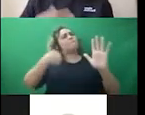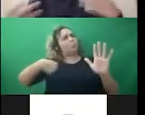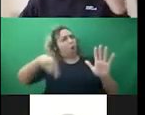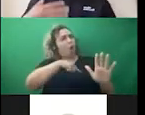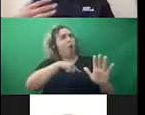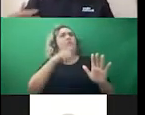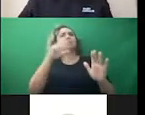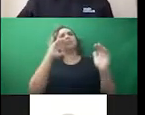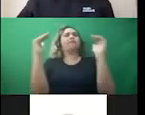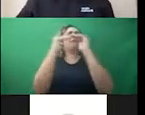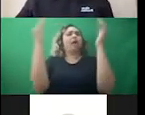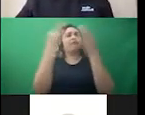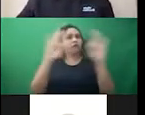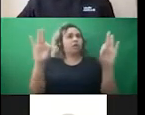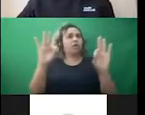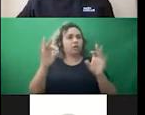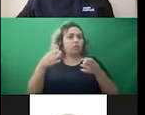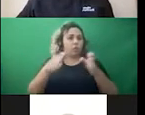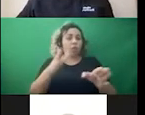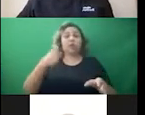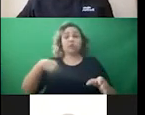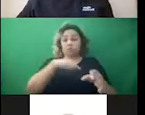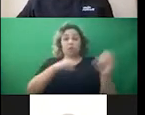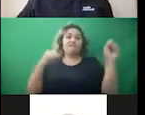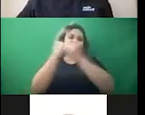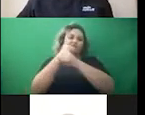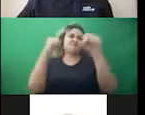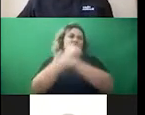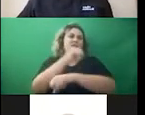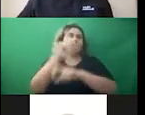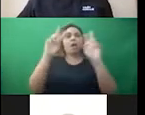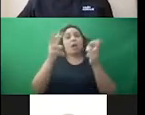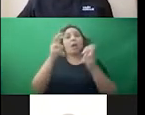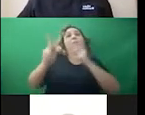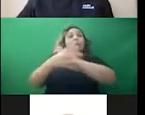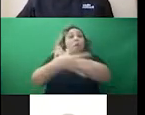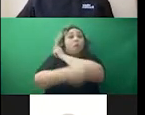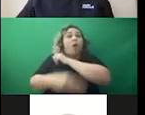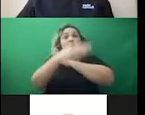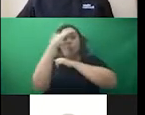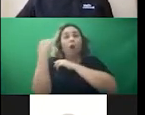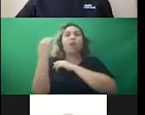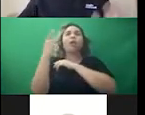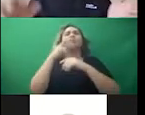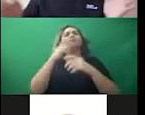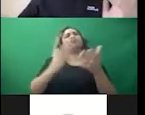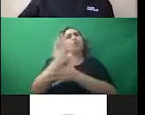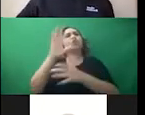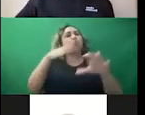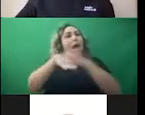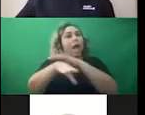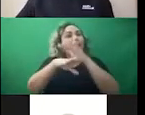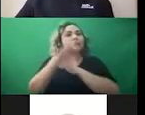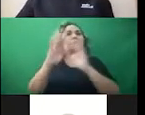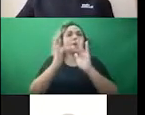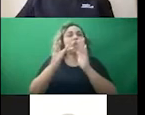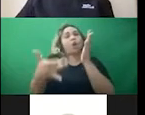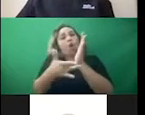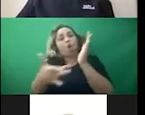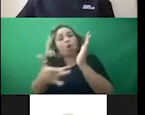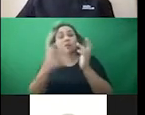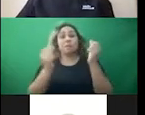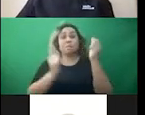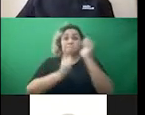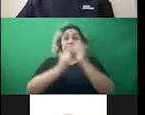So generally, you'll find us fighting for the digital rights of poor people and people of color on most issues where